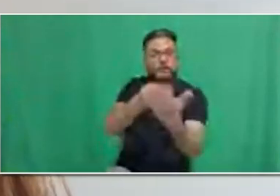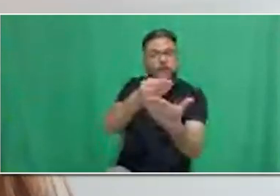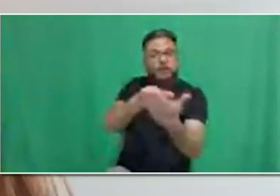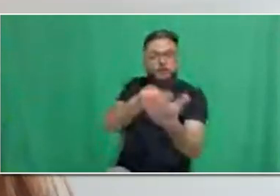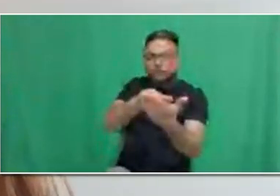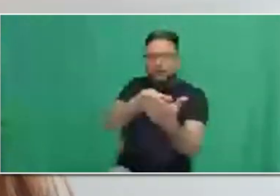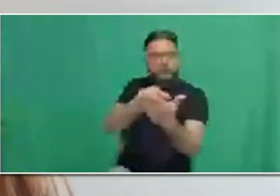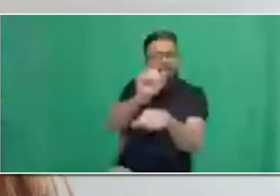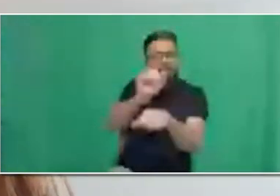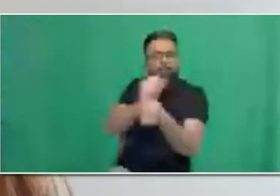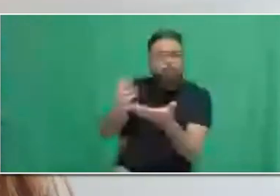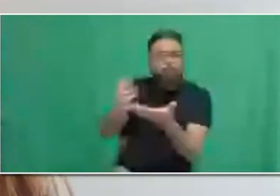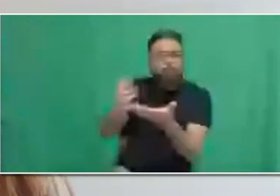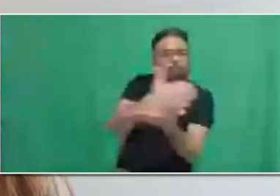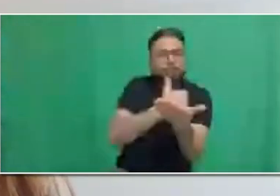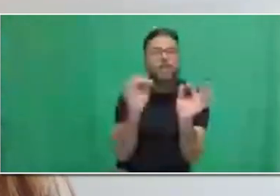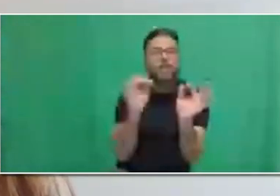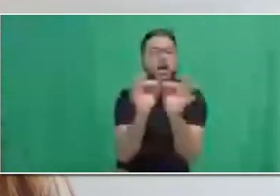Sure, no problem.